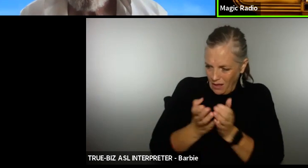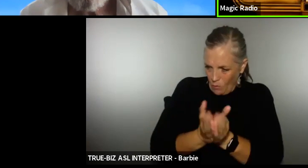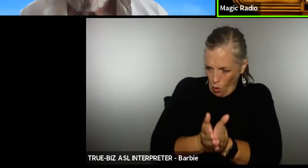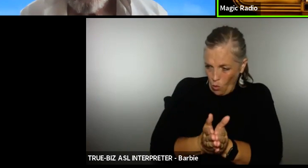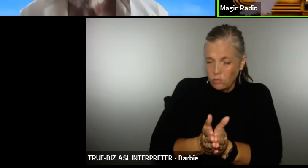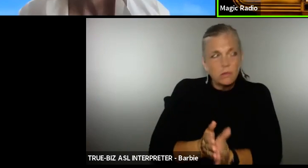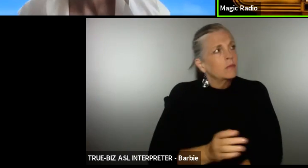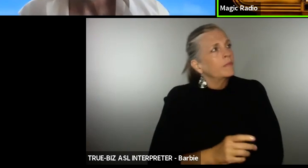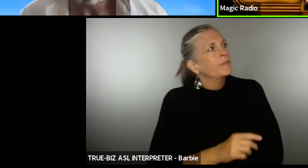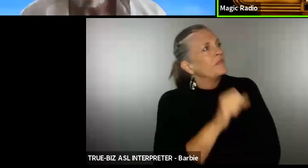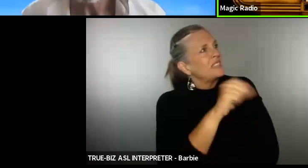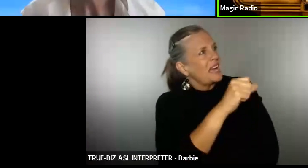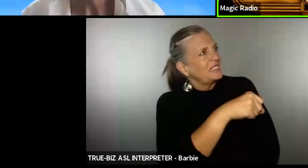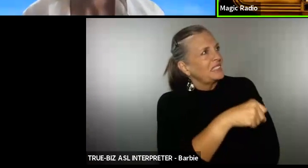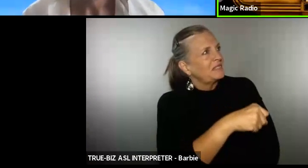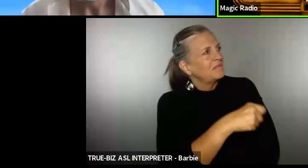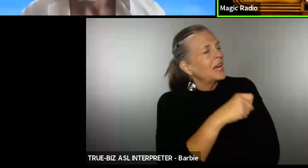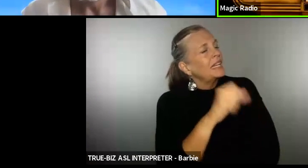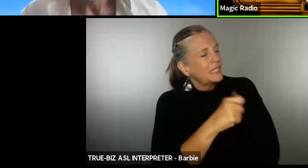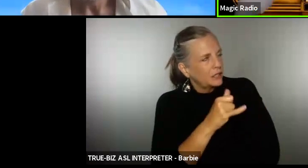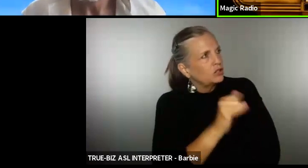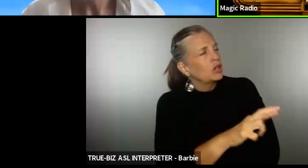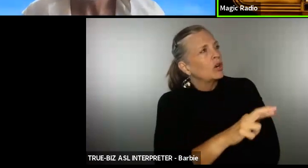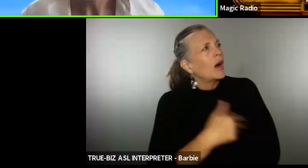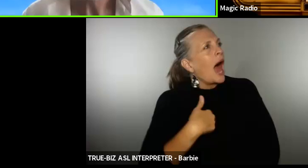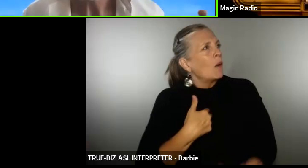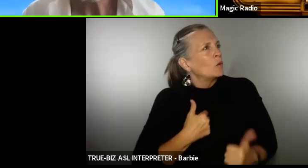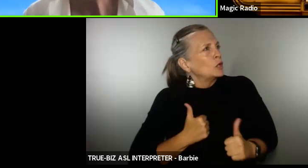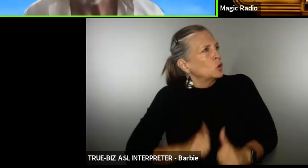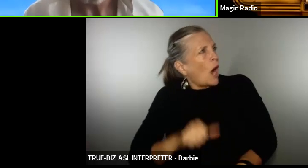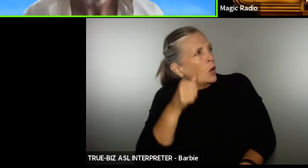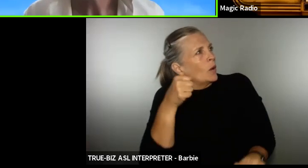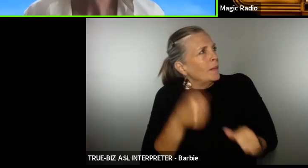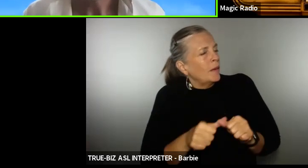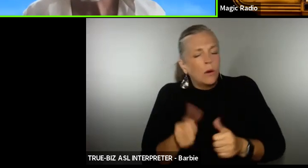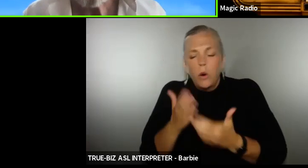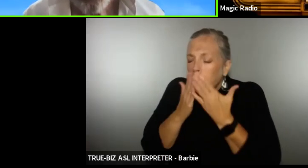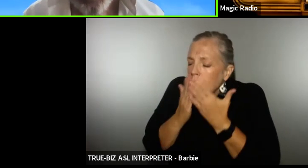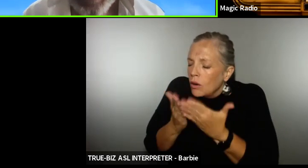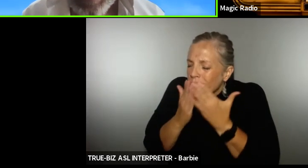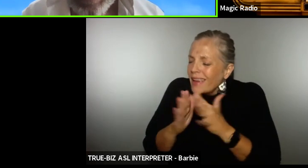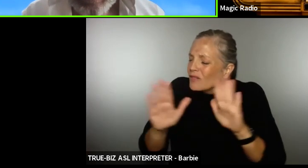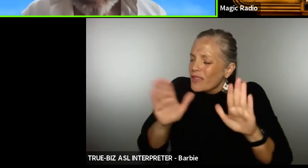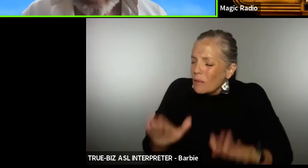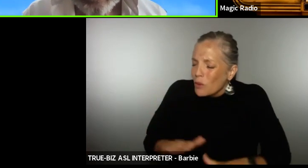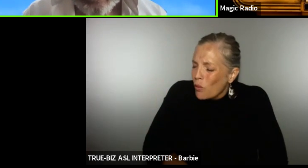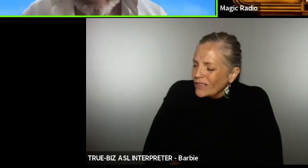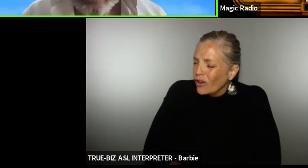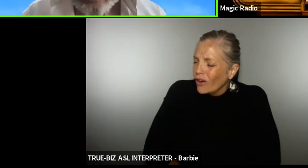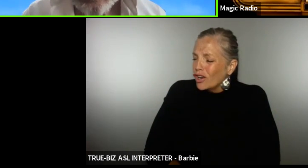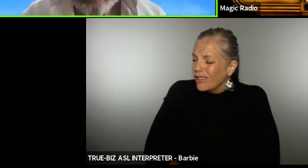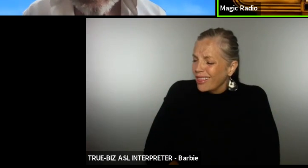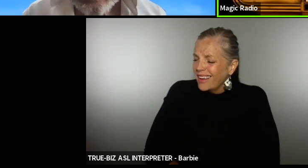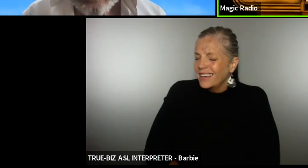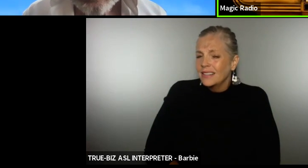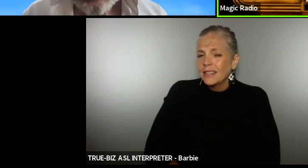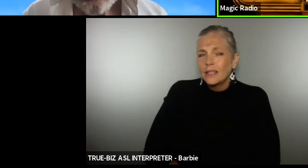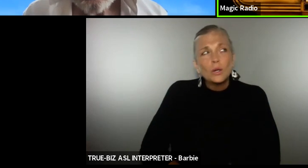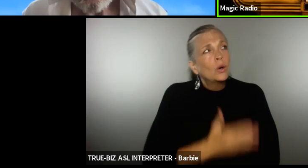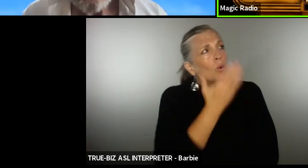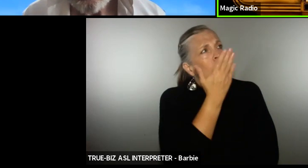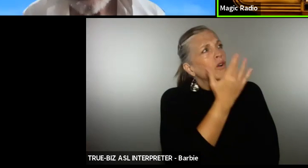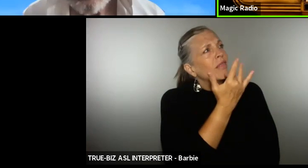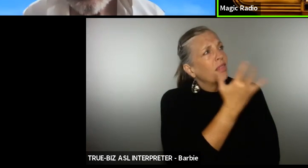yes sir I'll try to remember oh thank you that'd be wonderful good luck